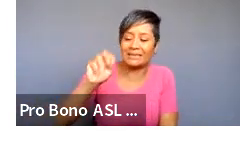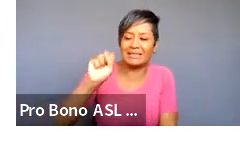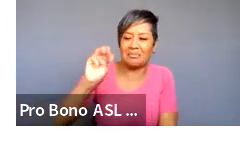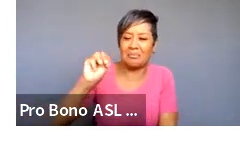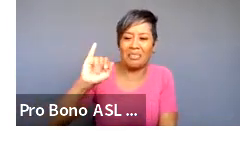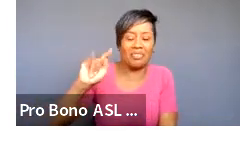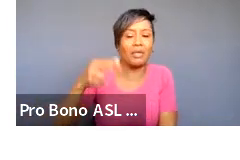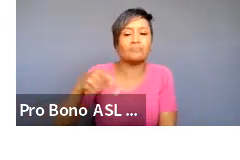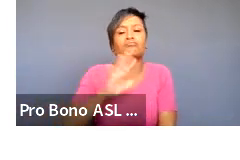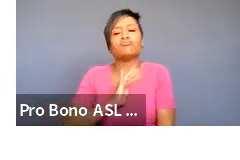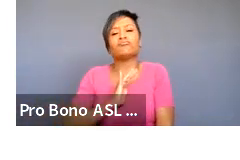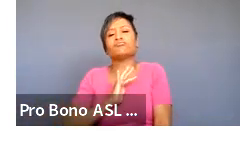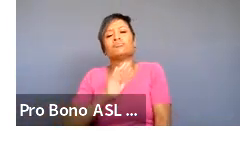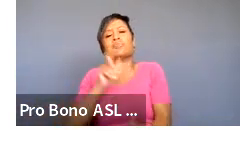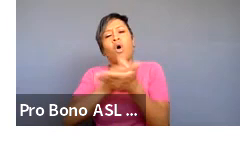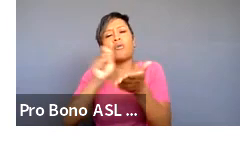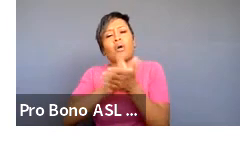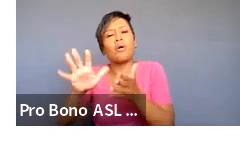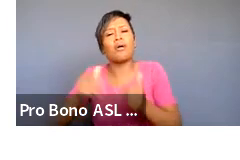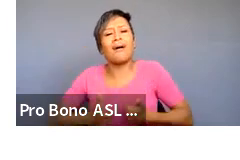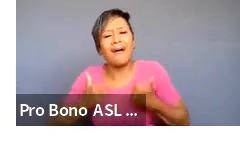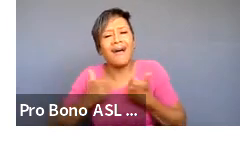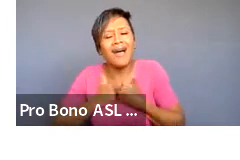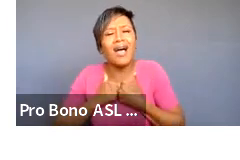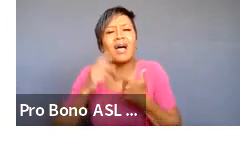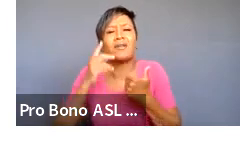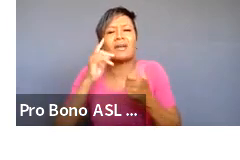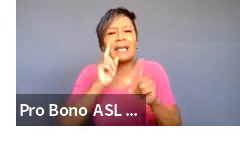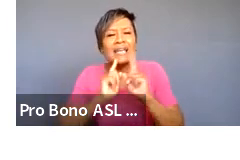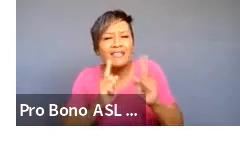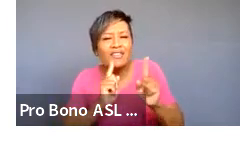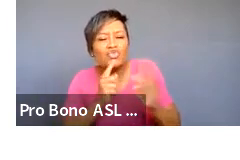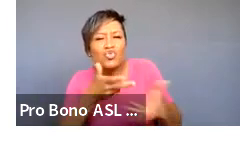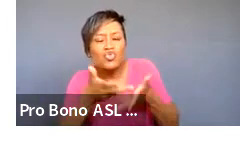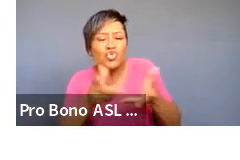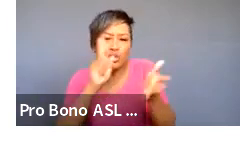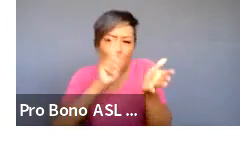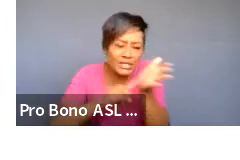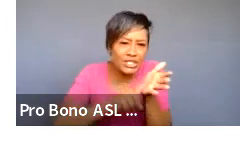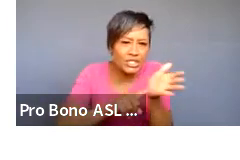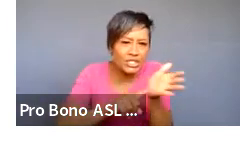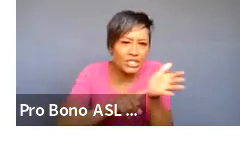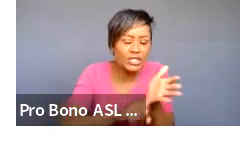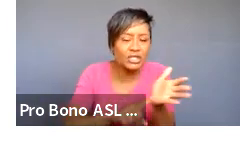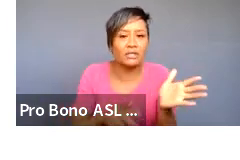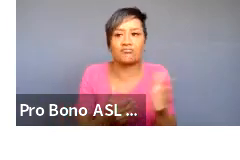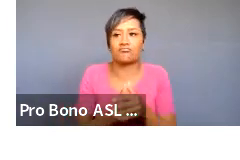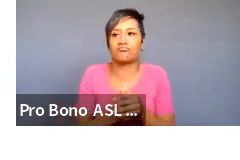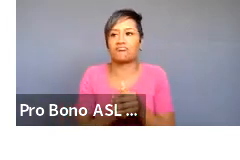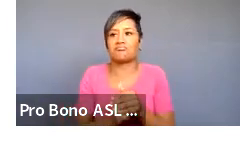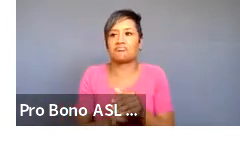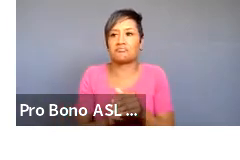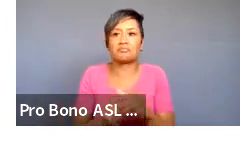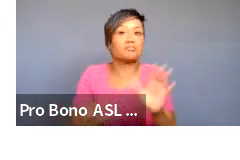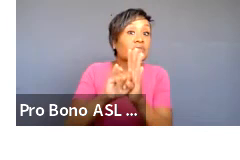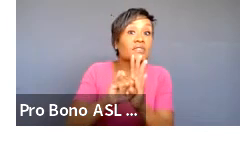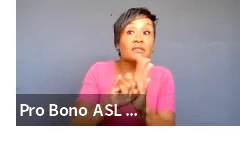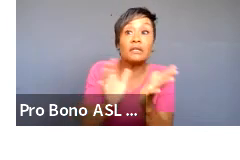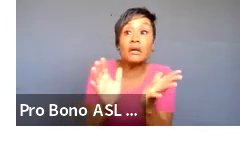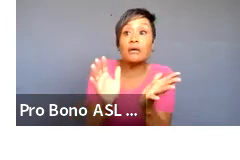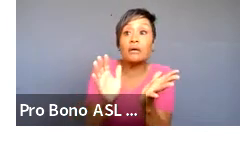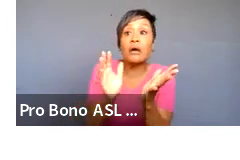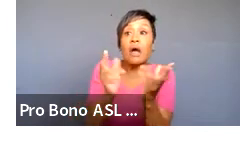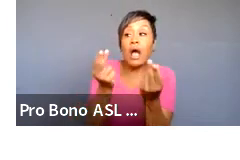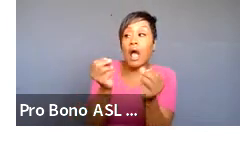through autobiographic work and and uh interview process research identity how are how is your